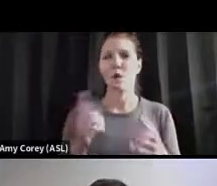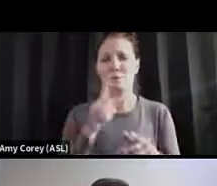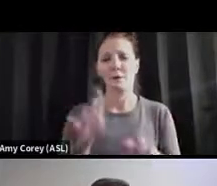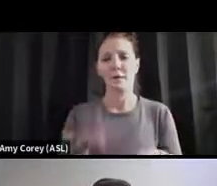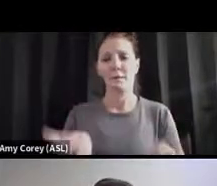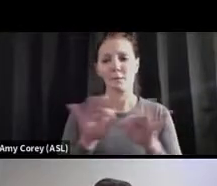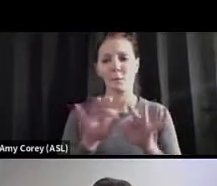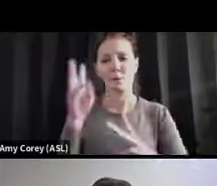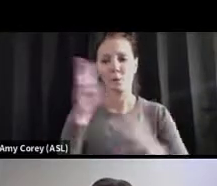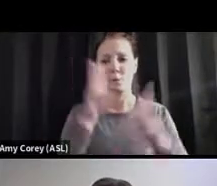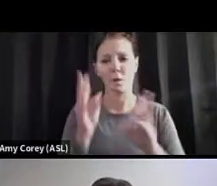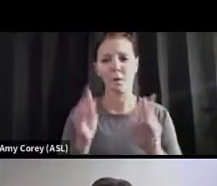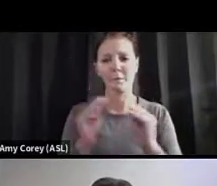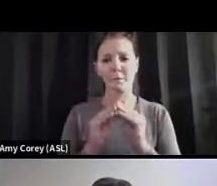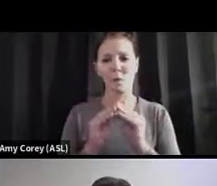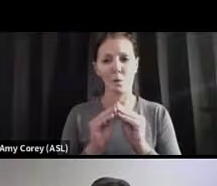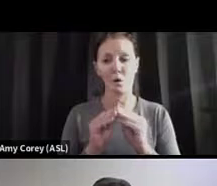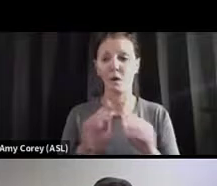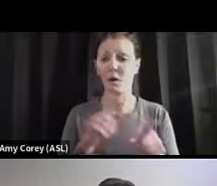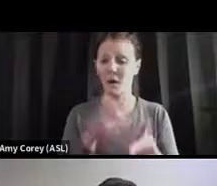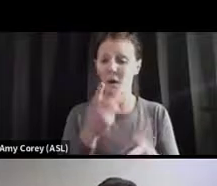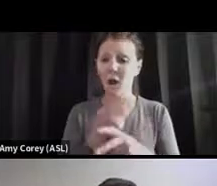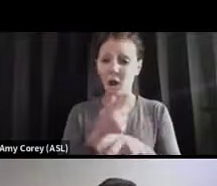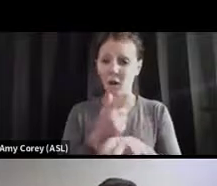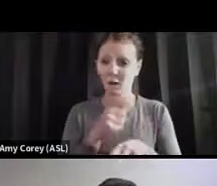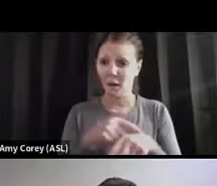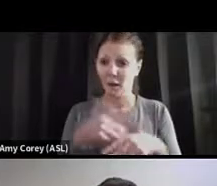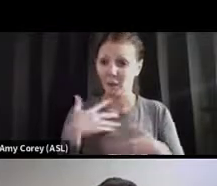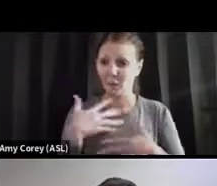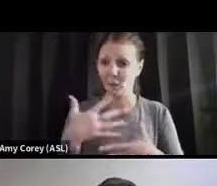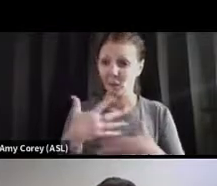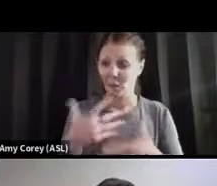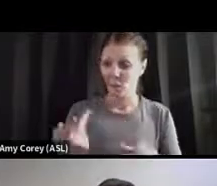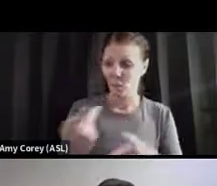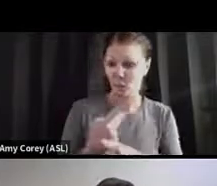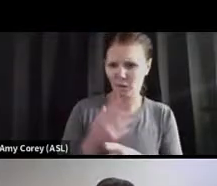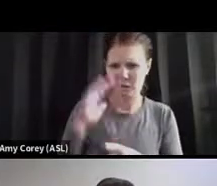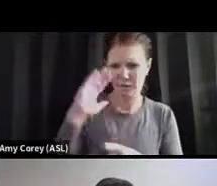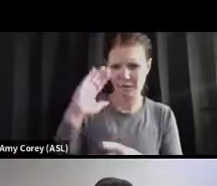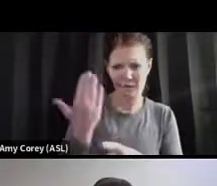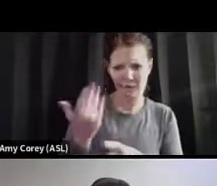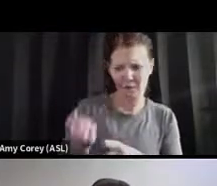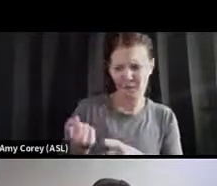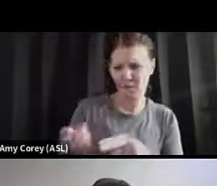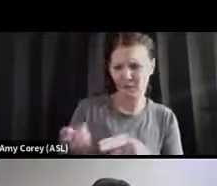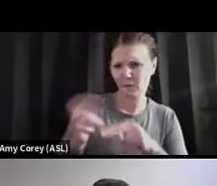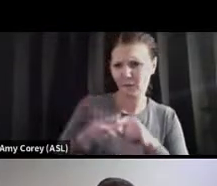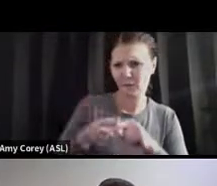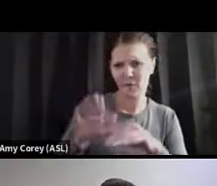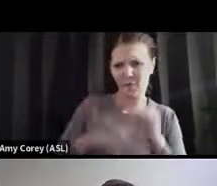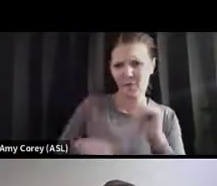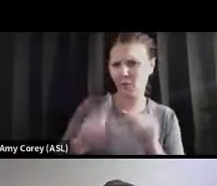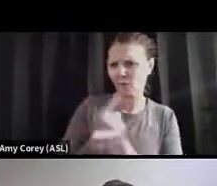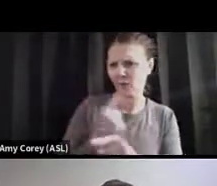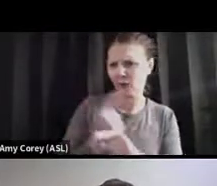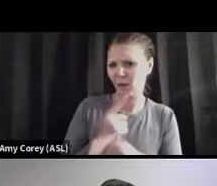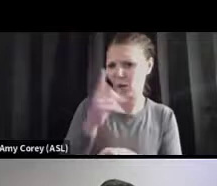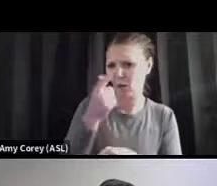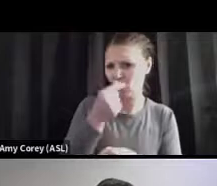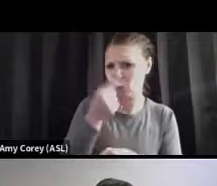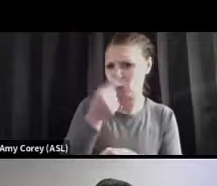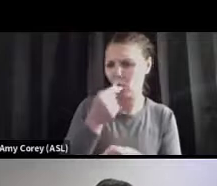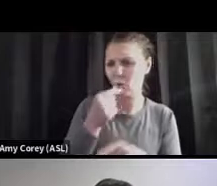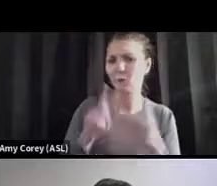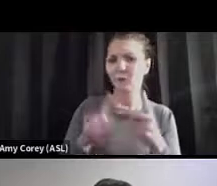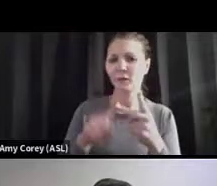If folks start having trouble breathing, especially worse symptoms that seem out of proportion to a regular cold, persistent chain